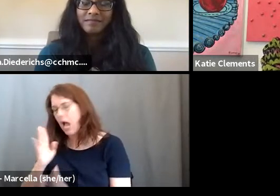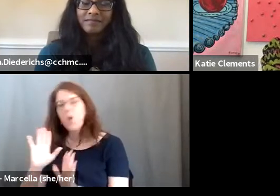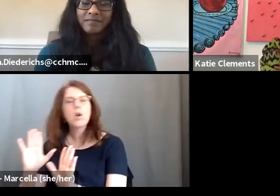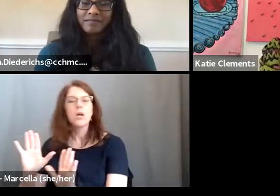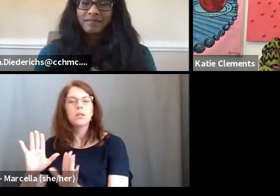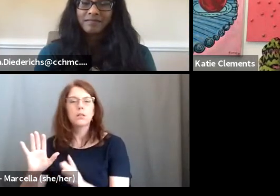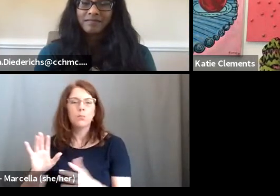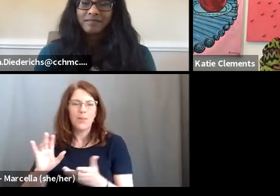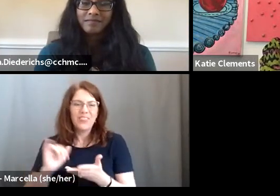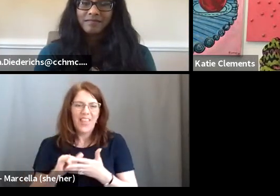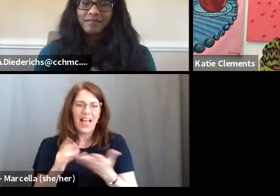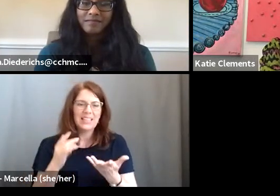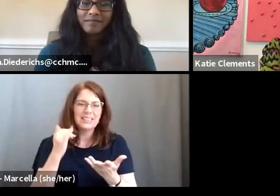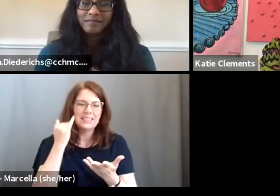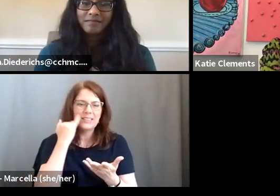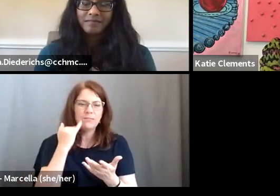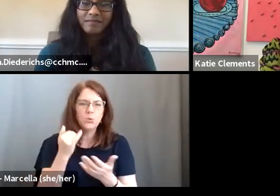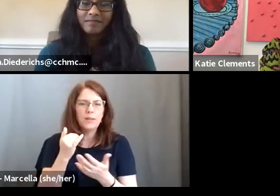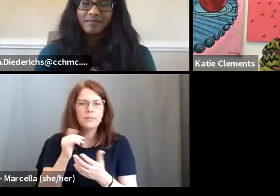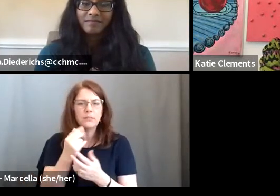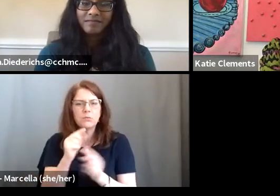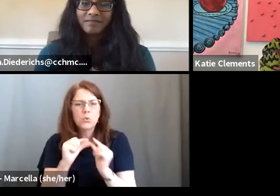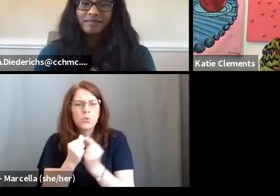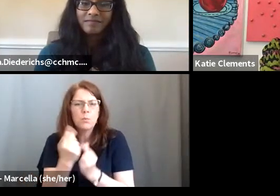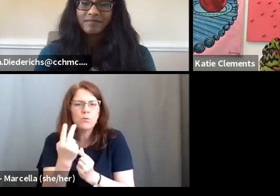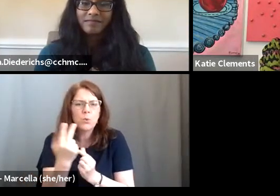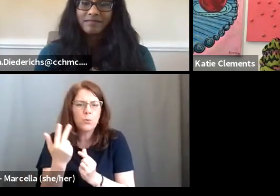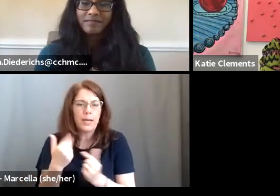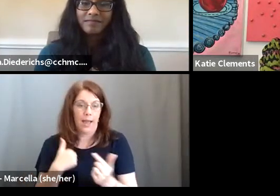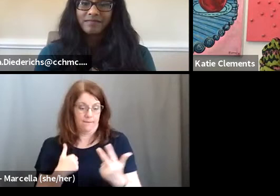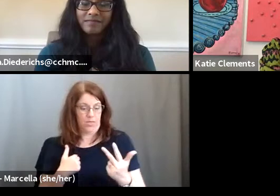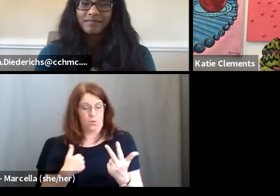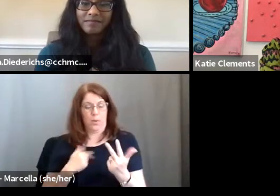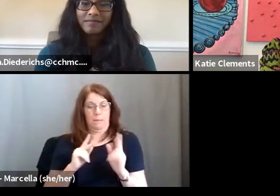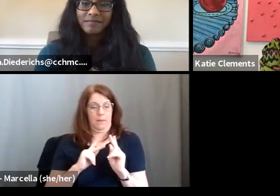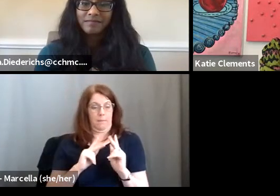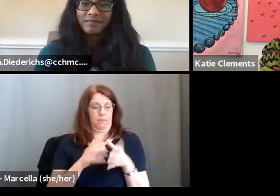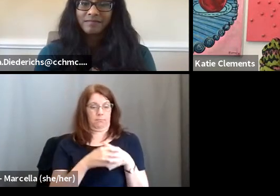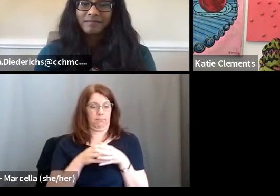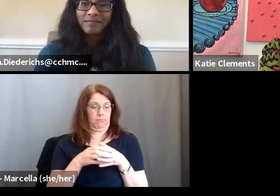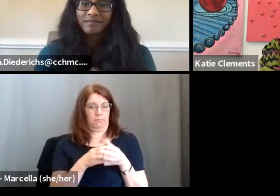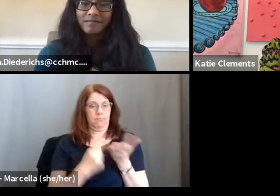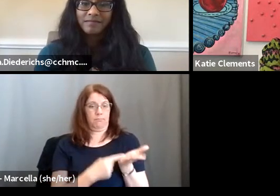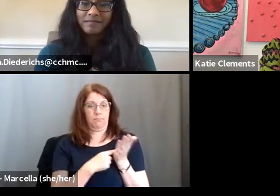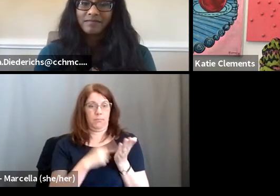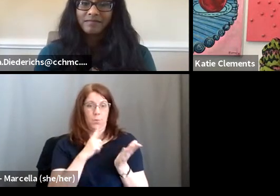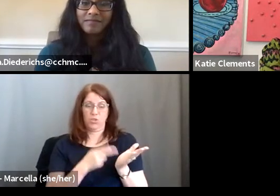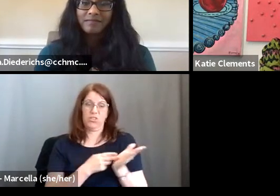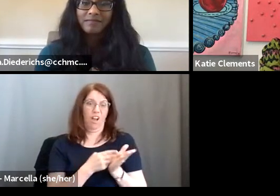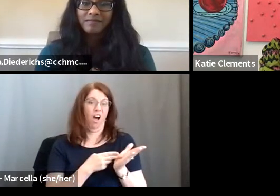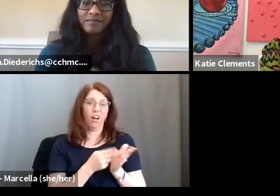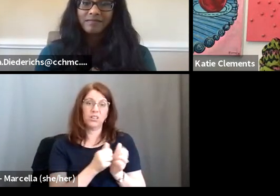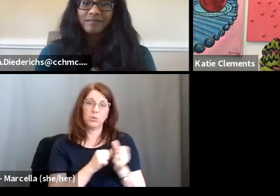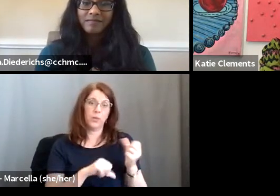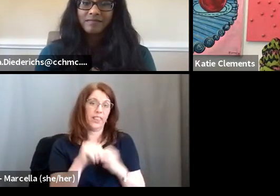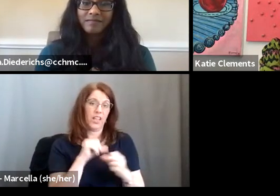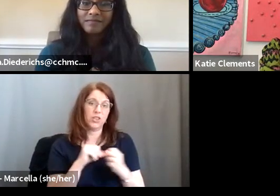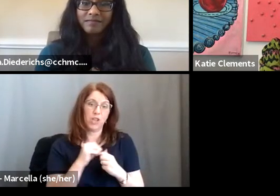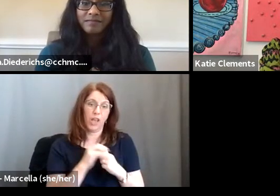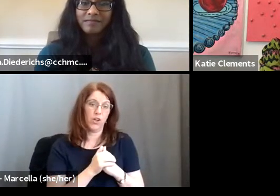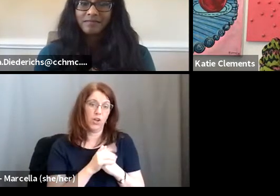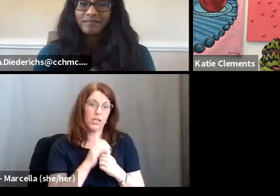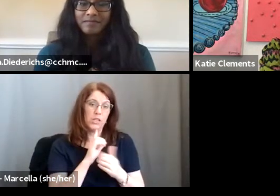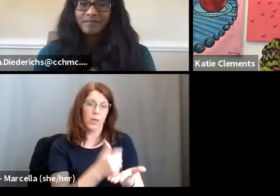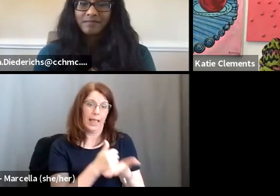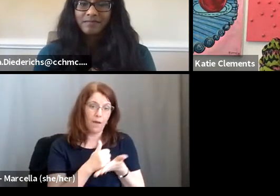these are the things like if you can get a group of two or three, I have three people, we get together and we, we're just really honest with each other. Um, it's really